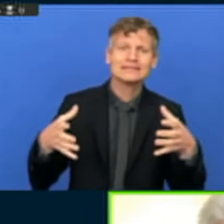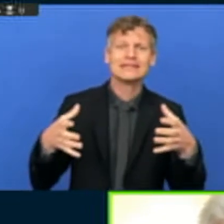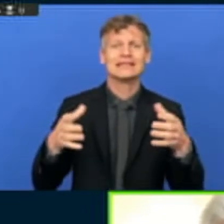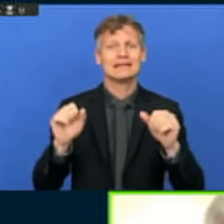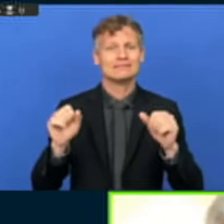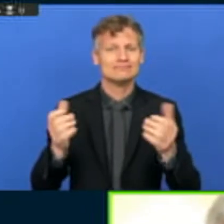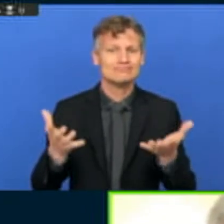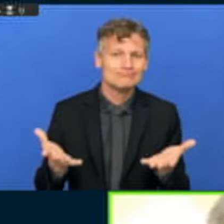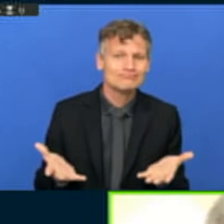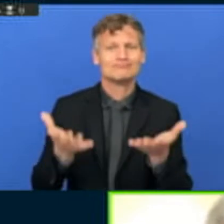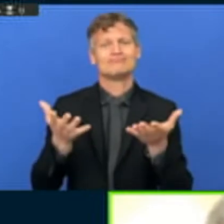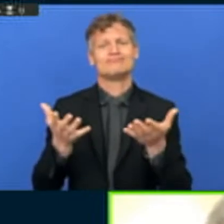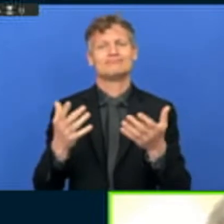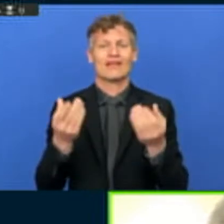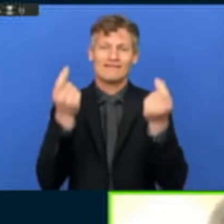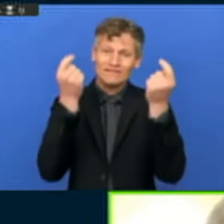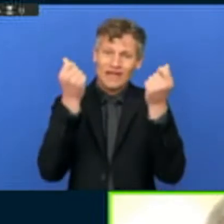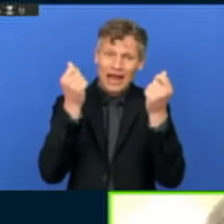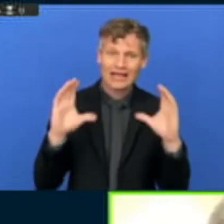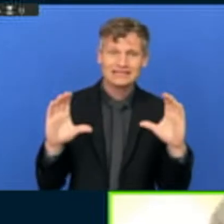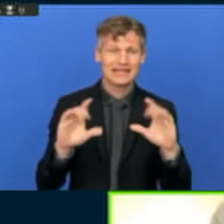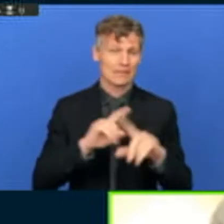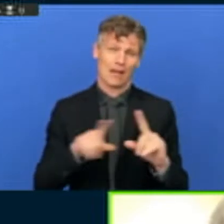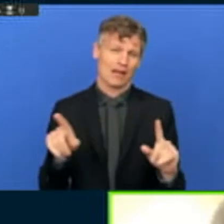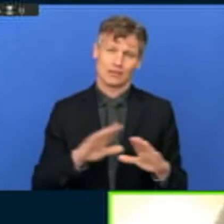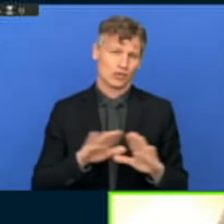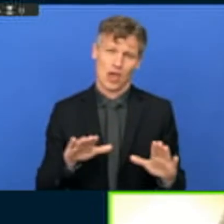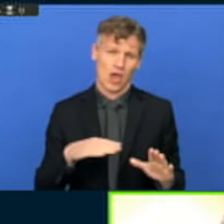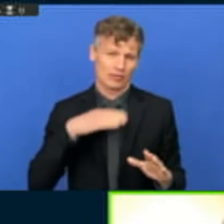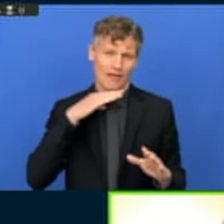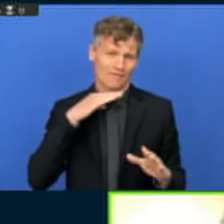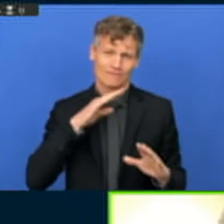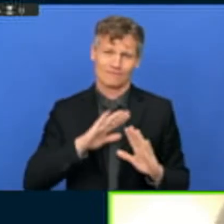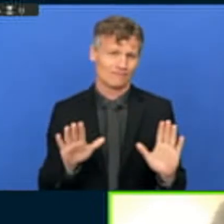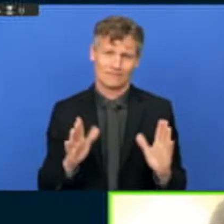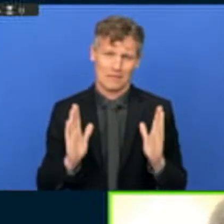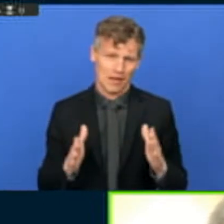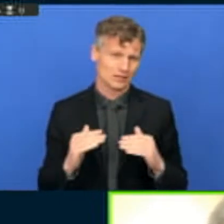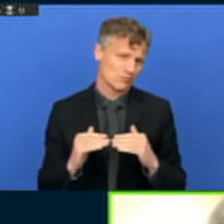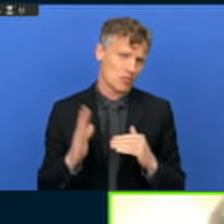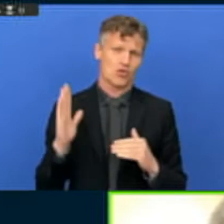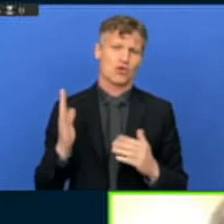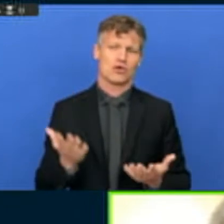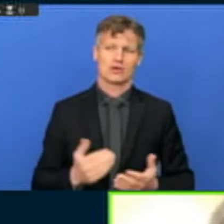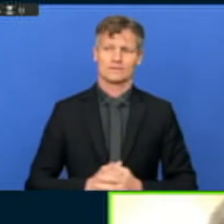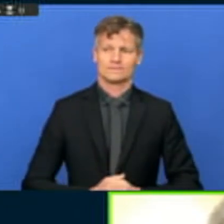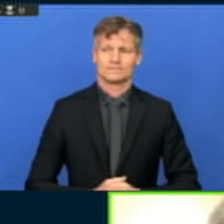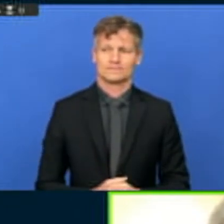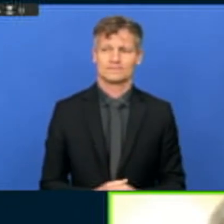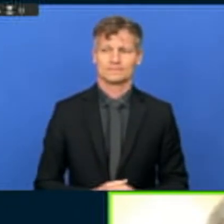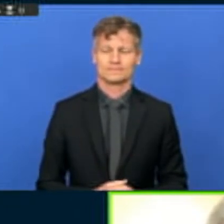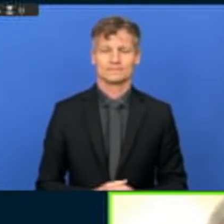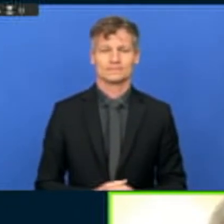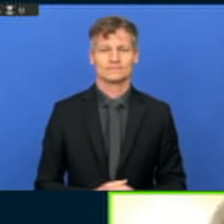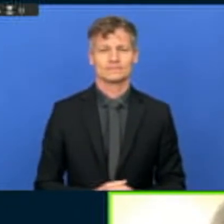sufficient. It's definitely not sufficient, and we are not on plan. We use the new urban agenda as